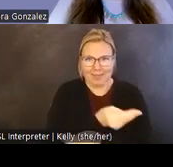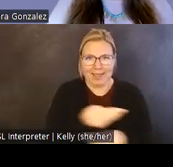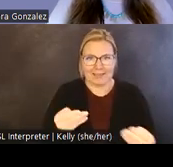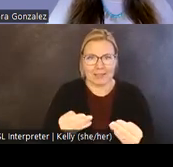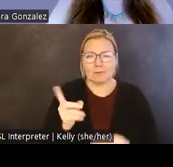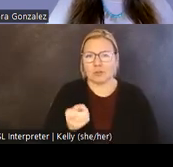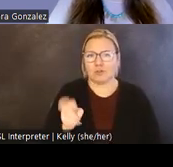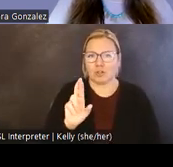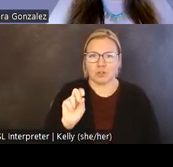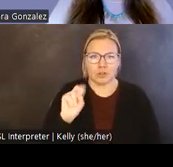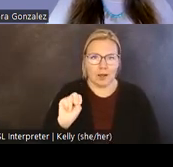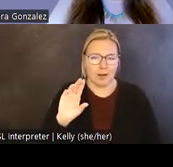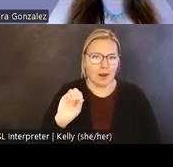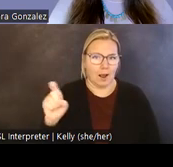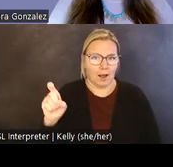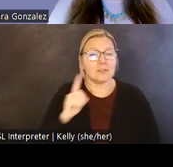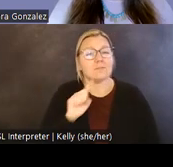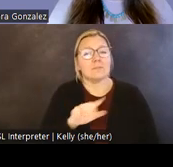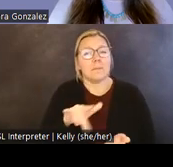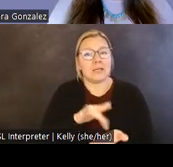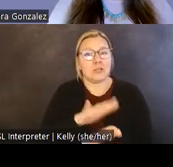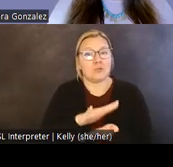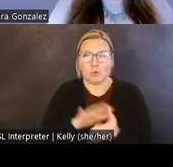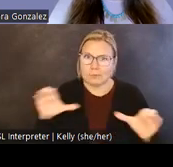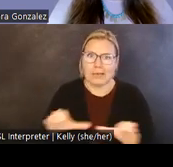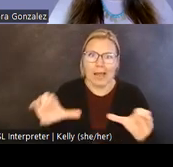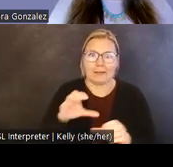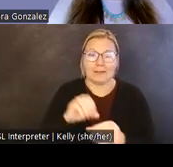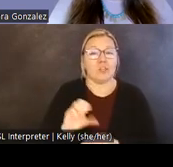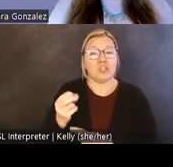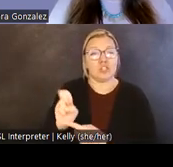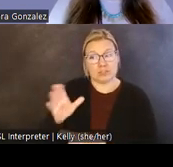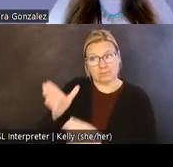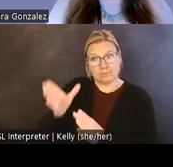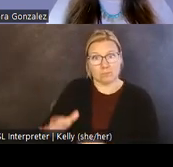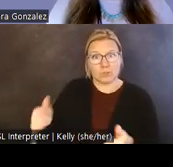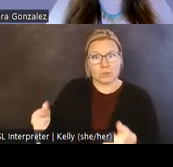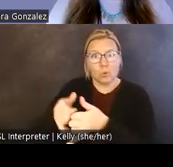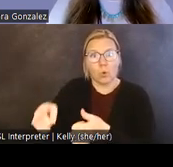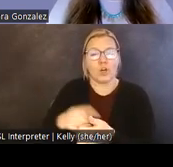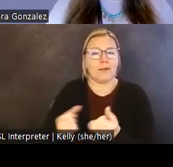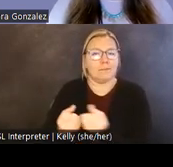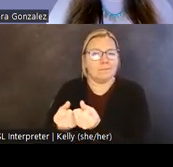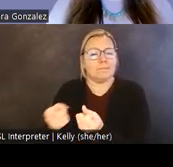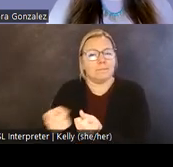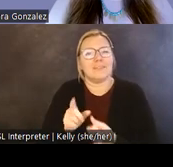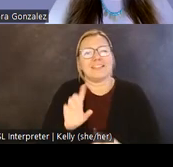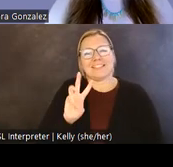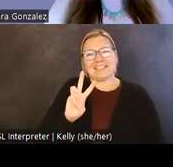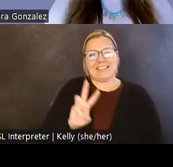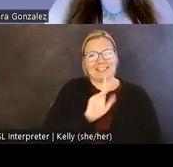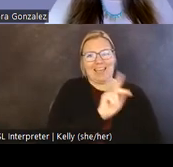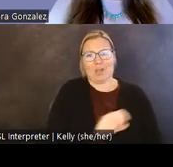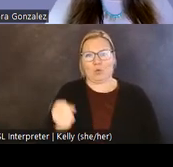whose middle school archaeology club has been very active. She was awarded a fellowship that will allow her to bring six K-12 educators